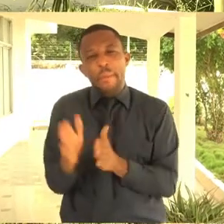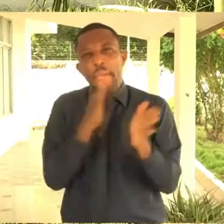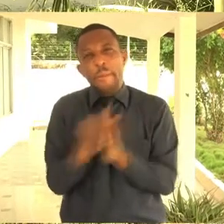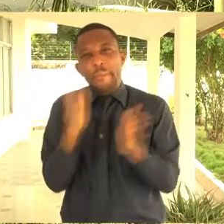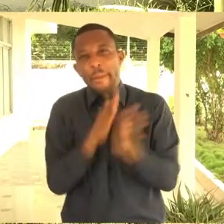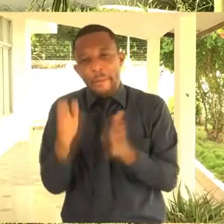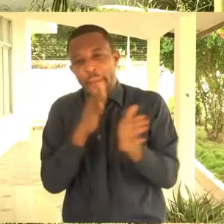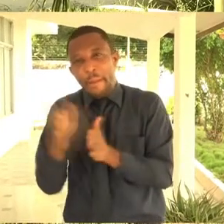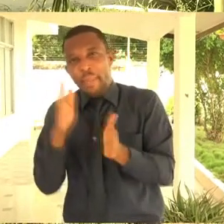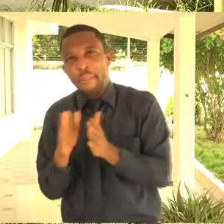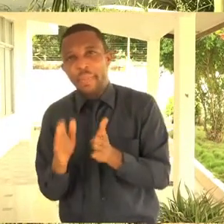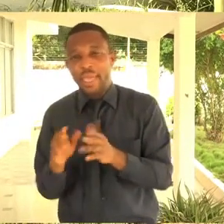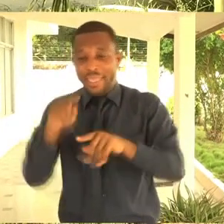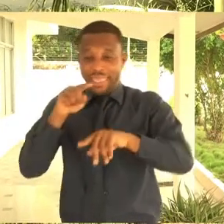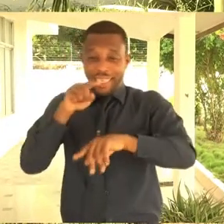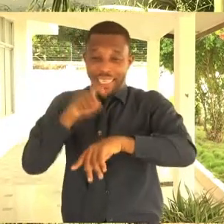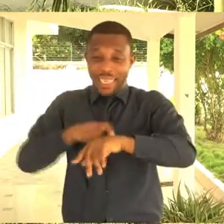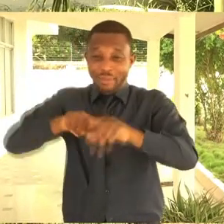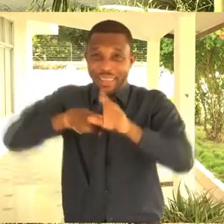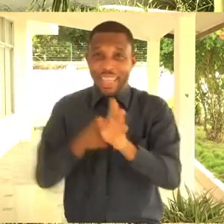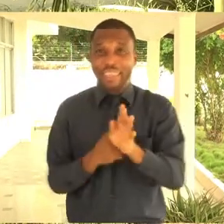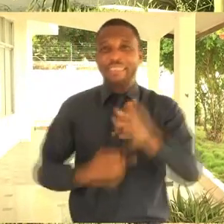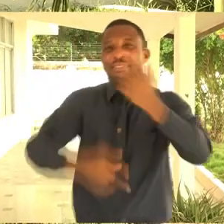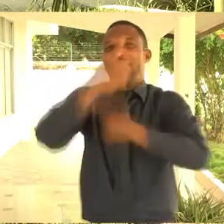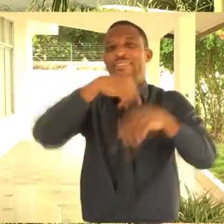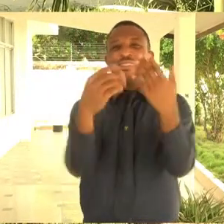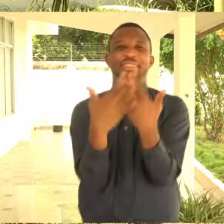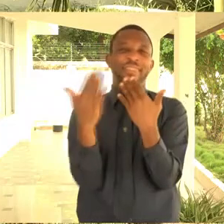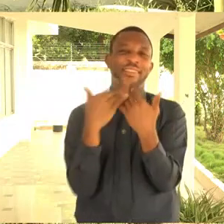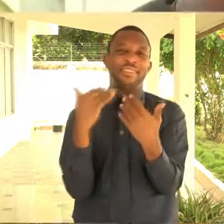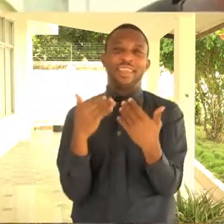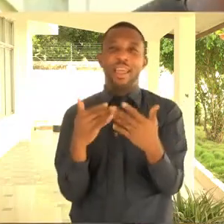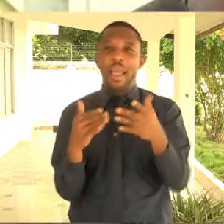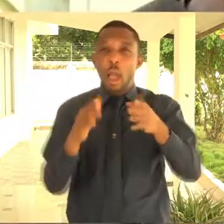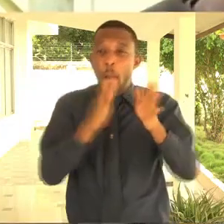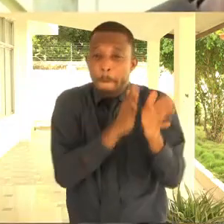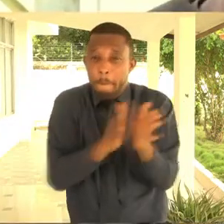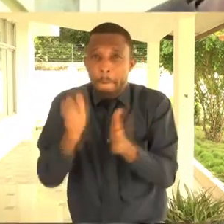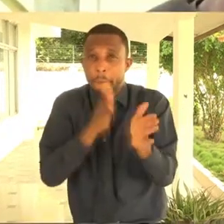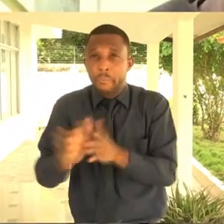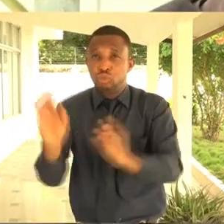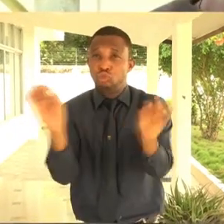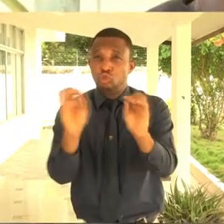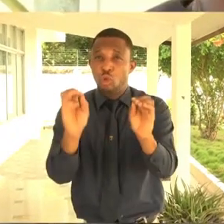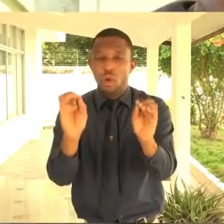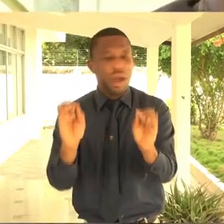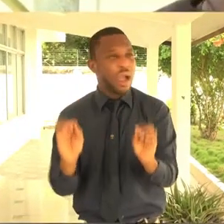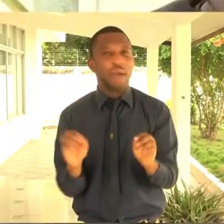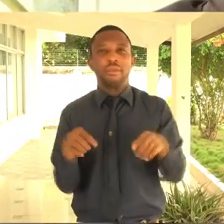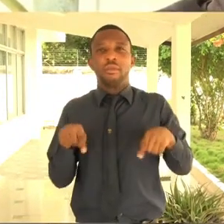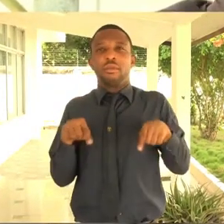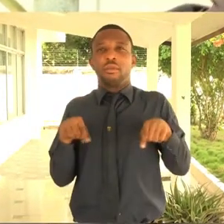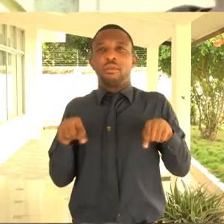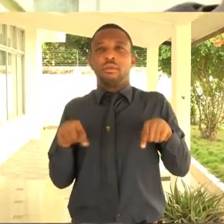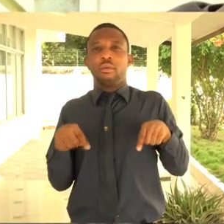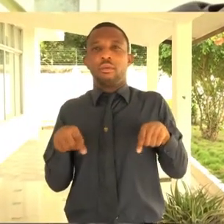So that is one. But for live programs where you have somebody delivering a speech, sometimes you don't have